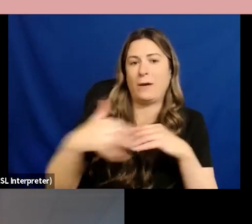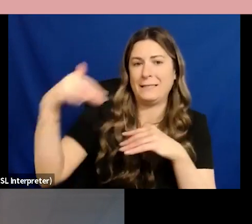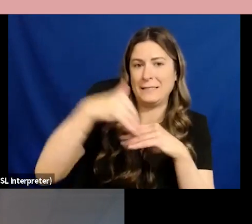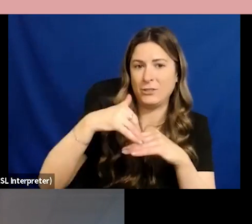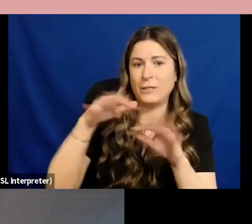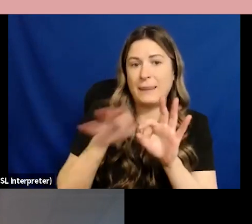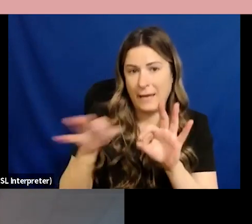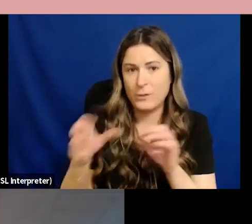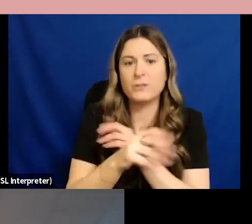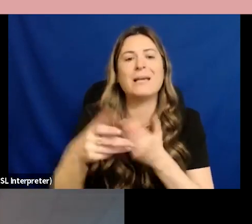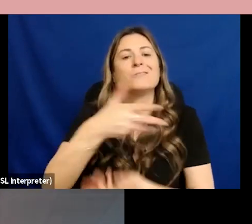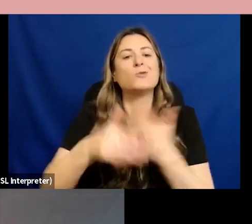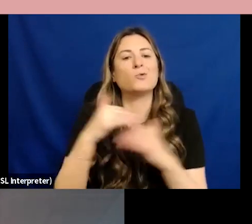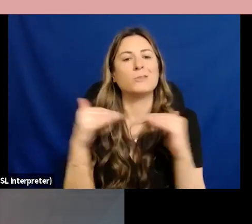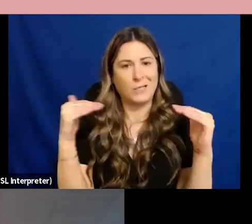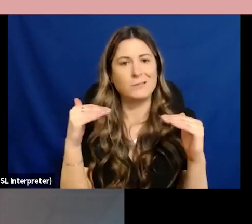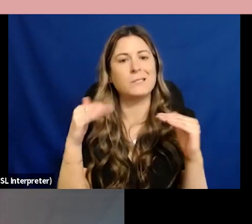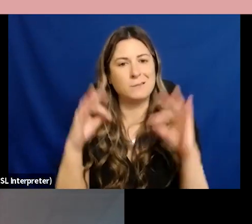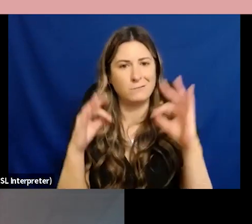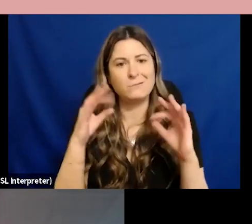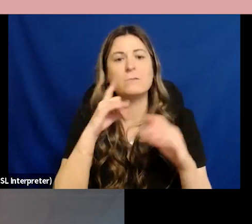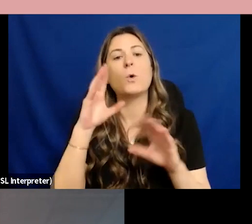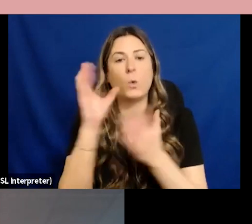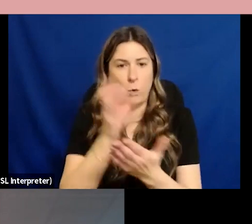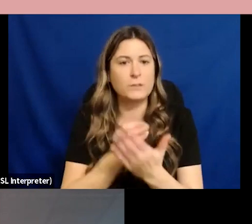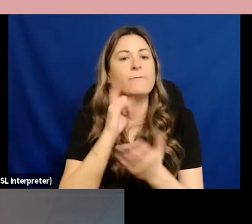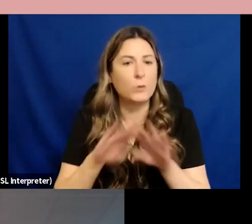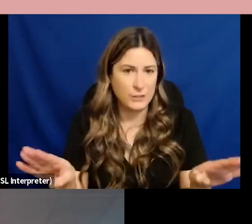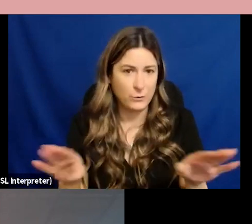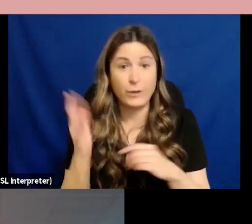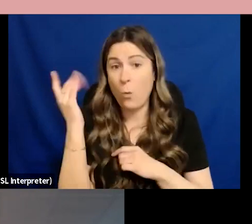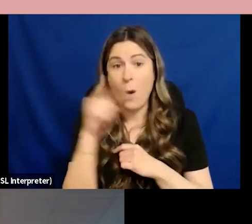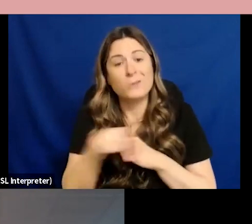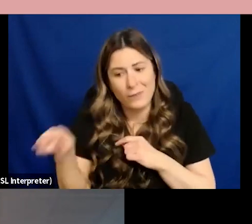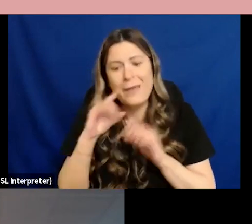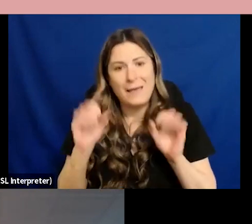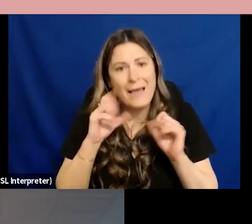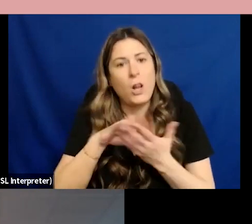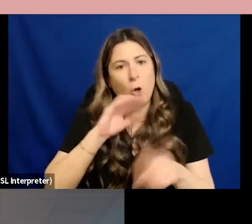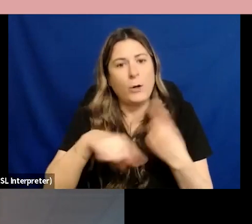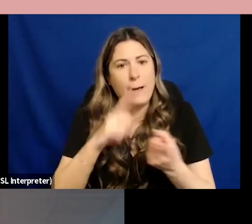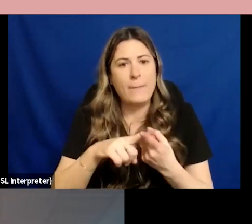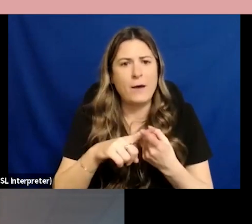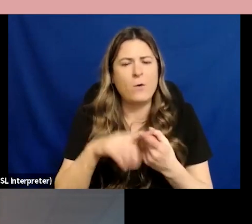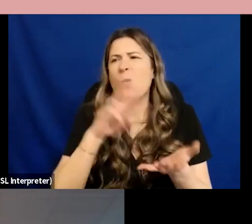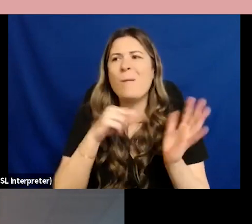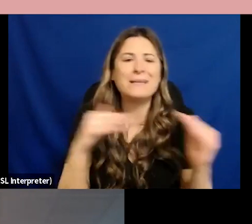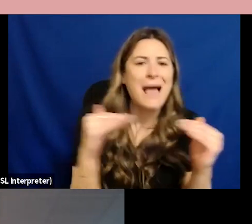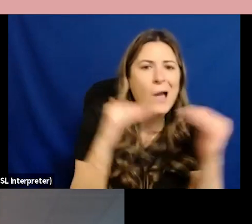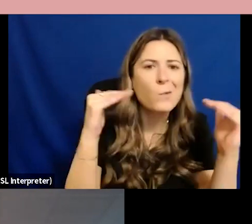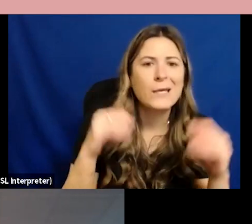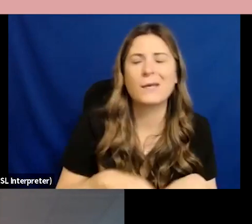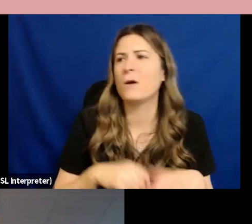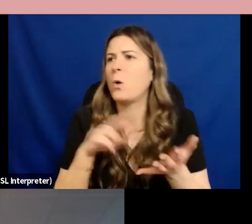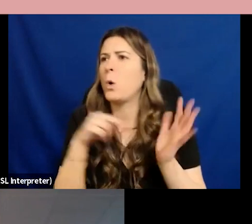courses for students so children from all backgrounds can start to learn about diversity equity and inclusion while they learn the basics of math art